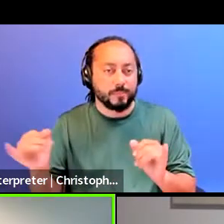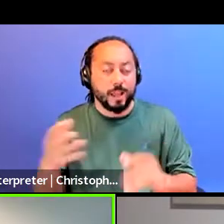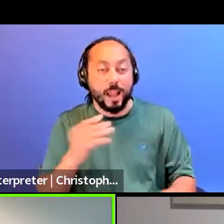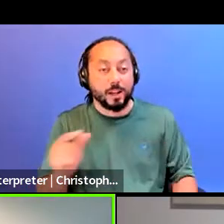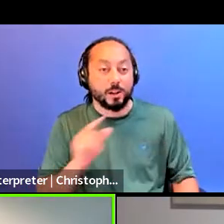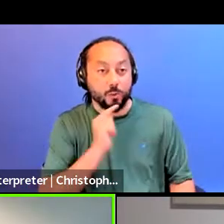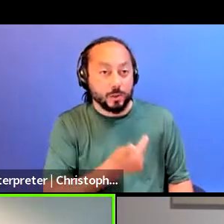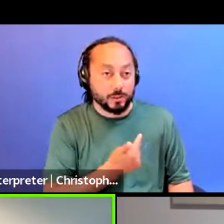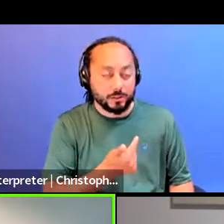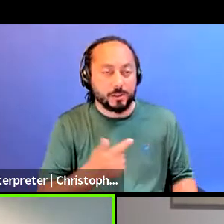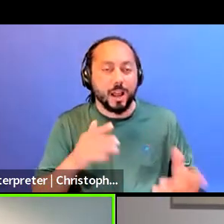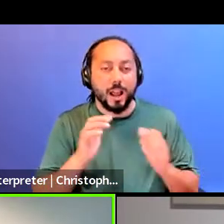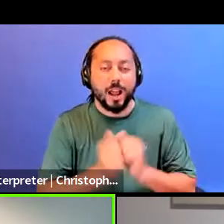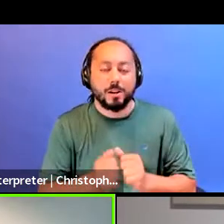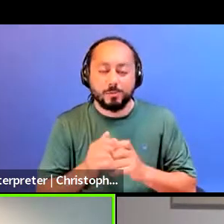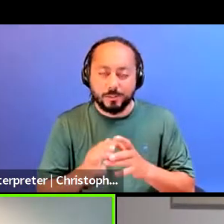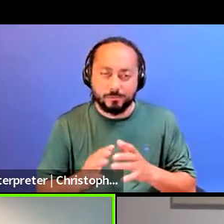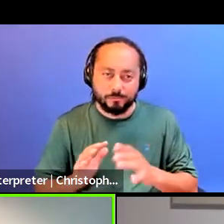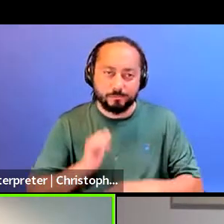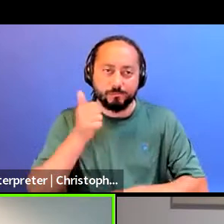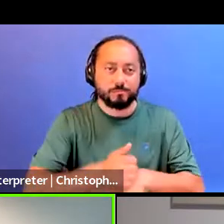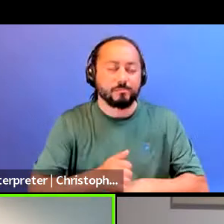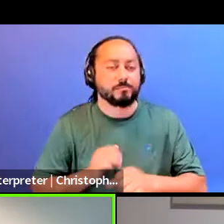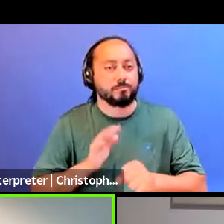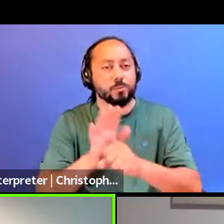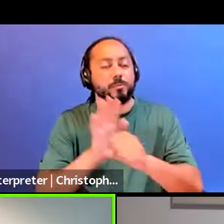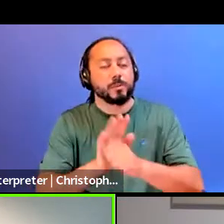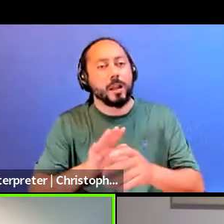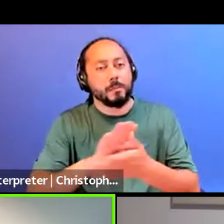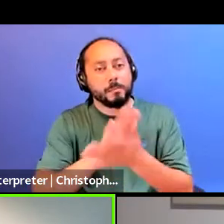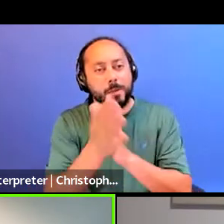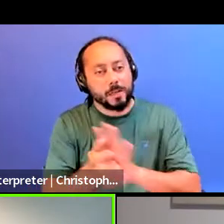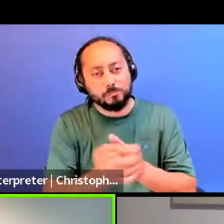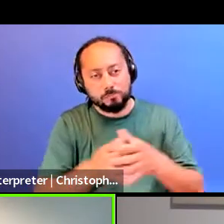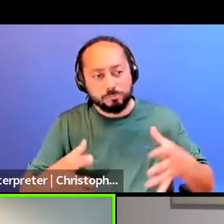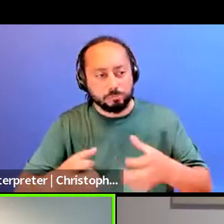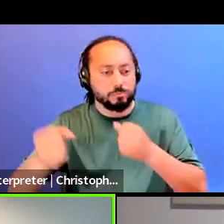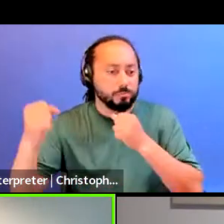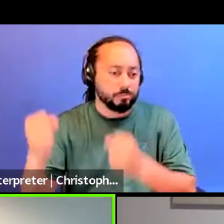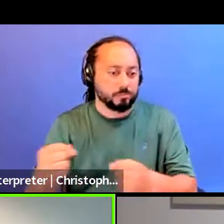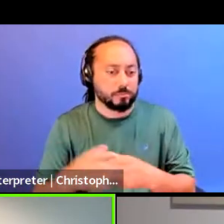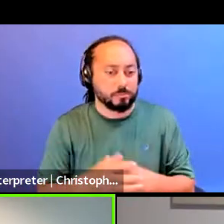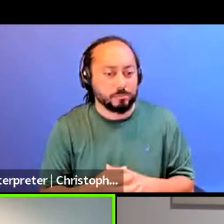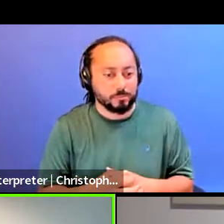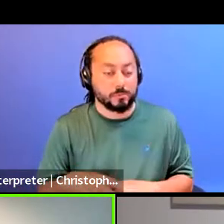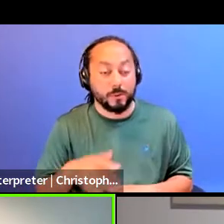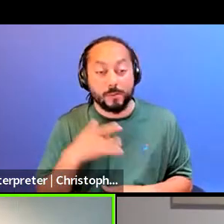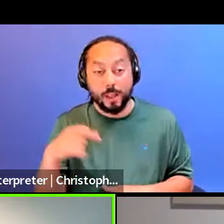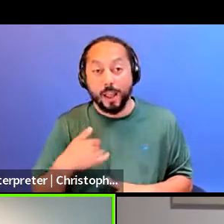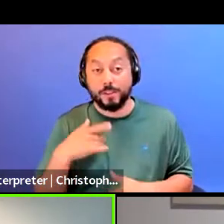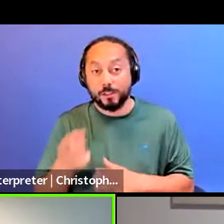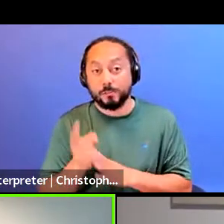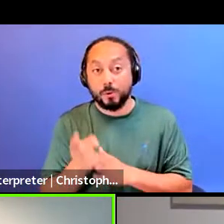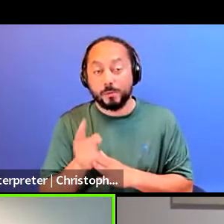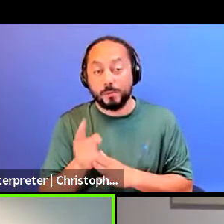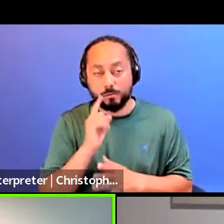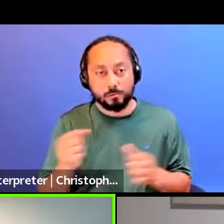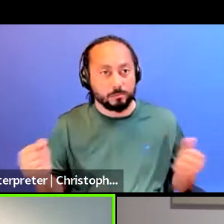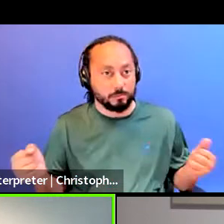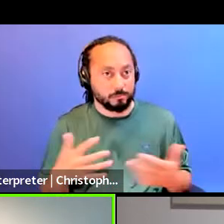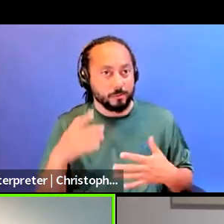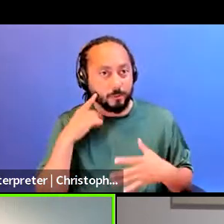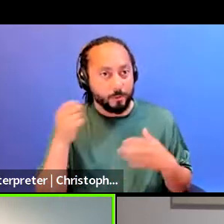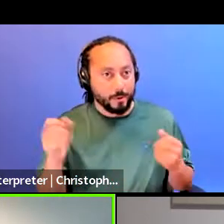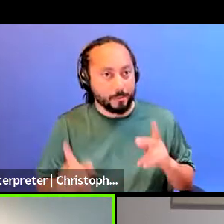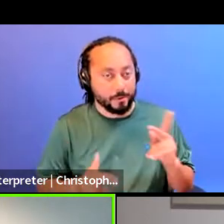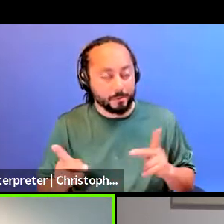recreate again, movements that are able to actually create a strength here. So I think that we have this moment, which is very terrifying for many, but